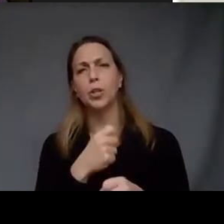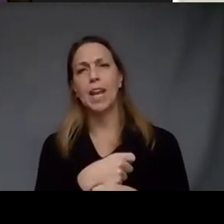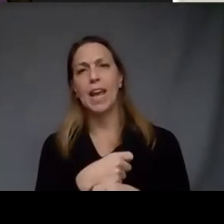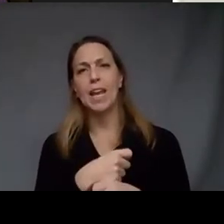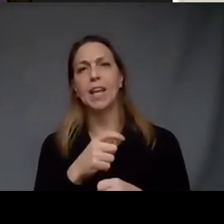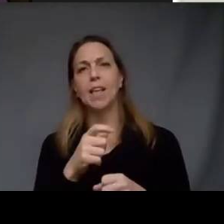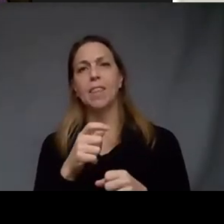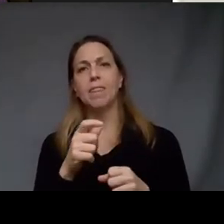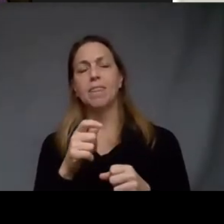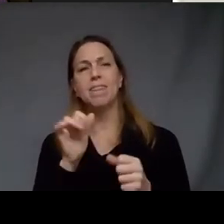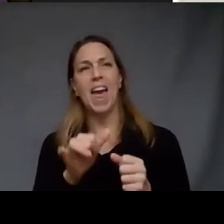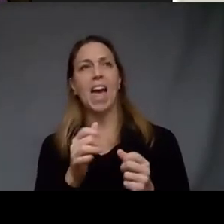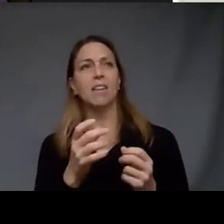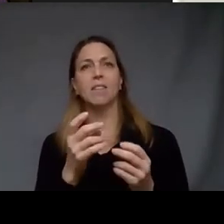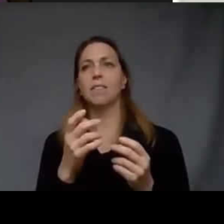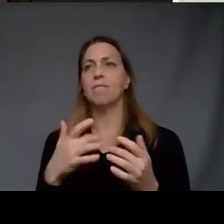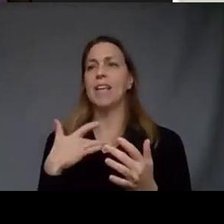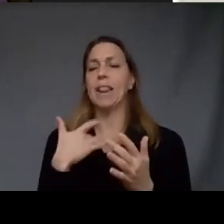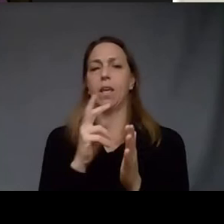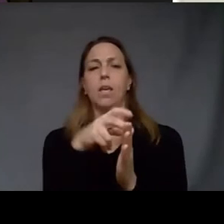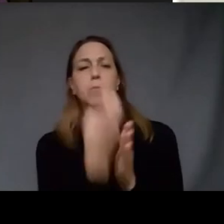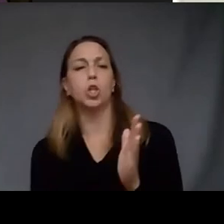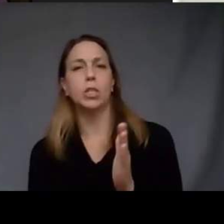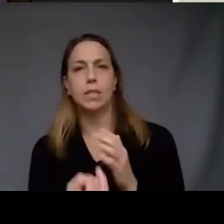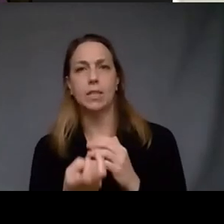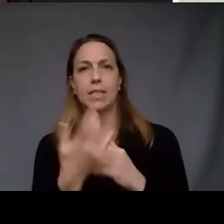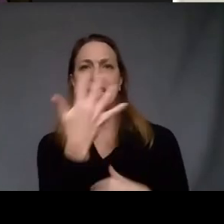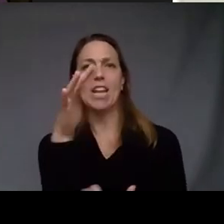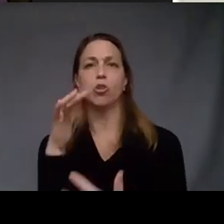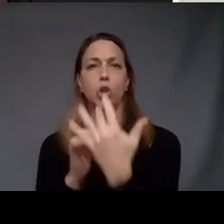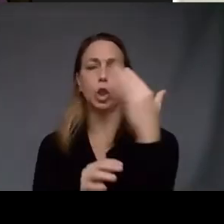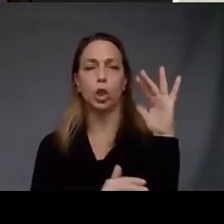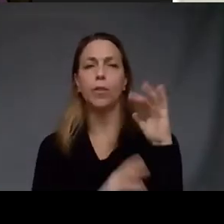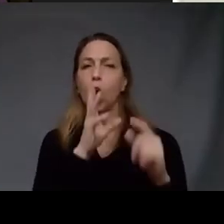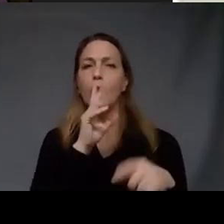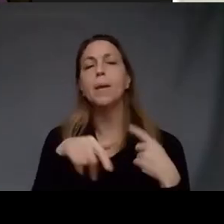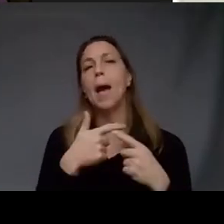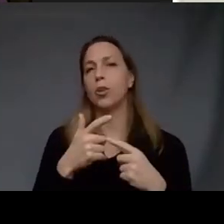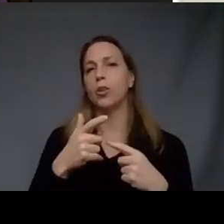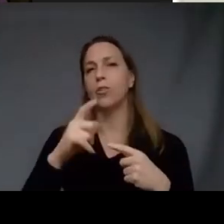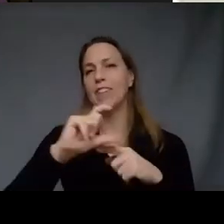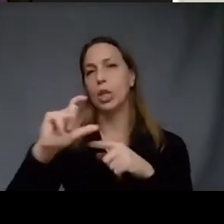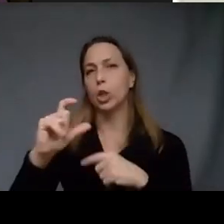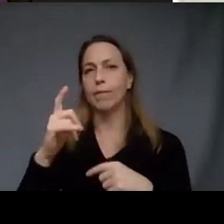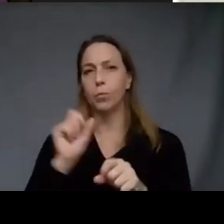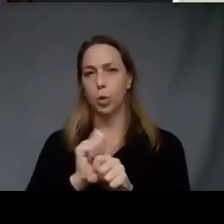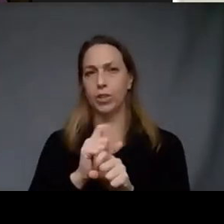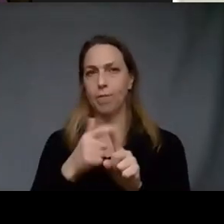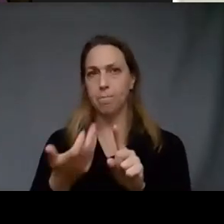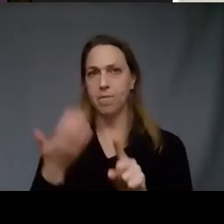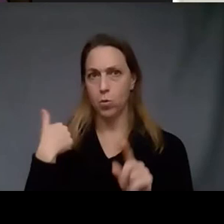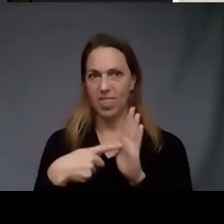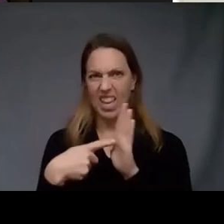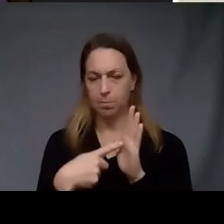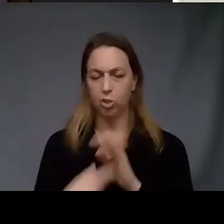immersed in nature that immediacy of nature so I think they're talking more about your figurative works from the exhibition so